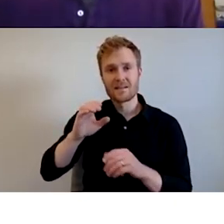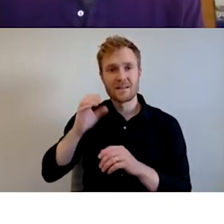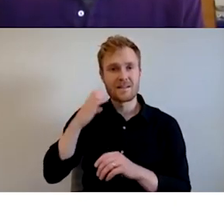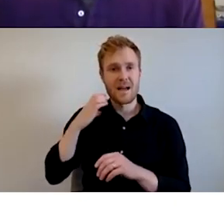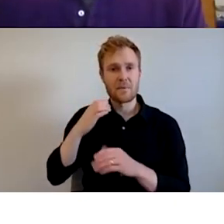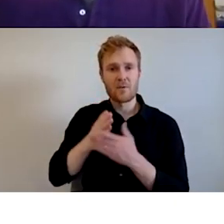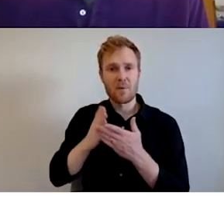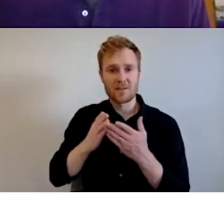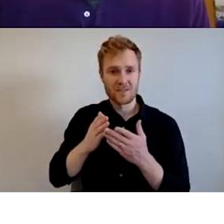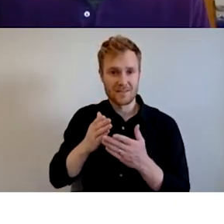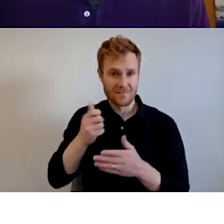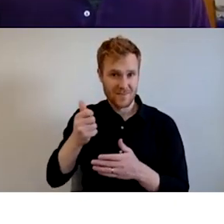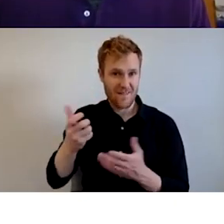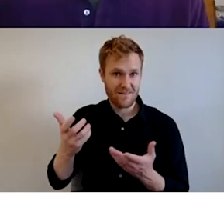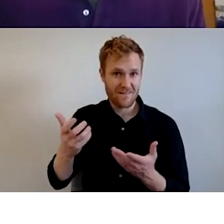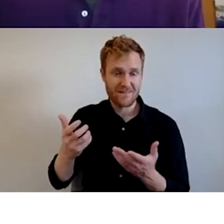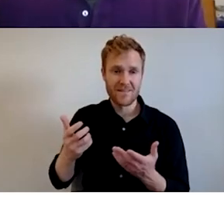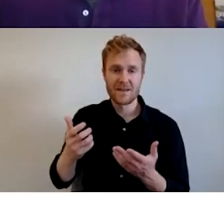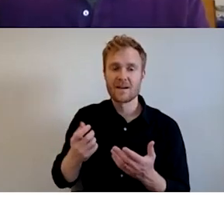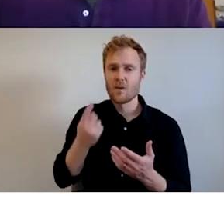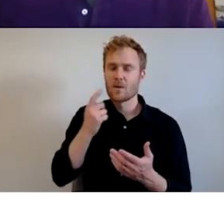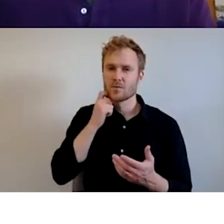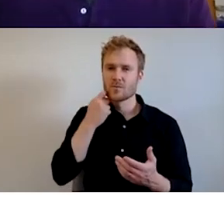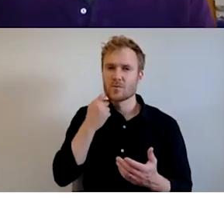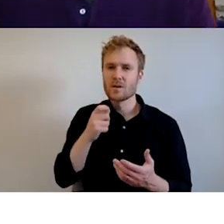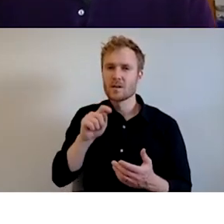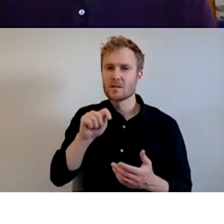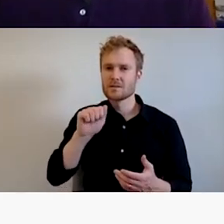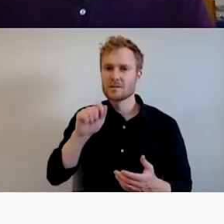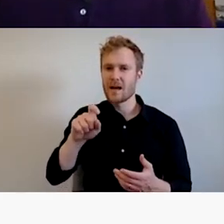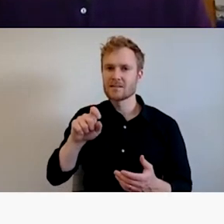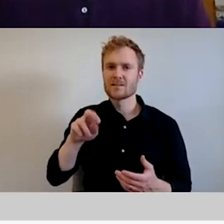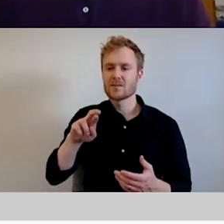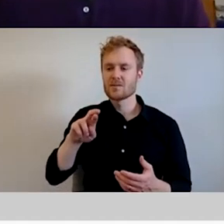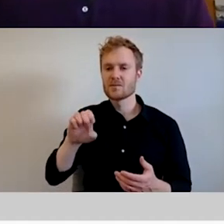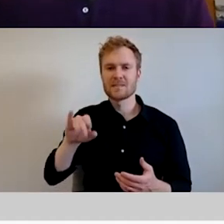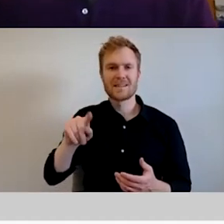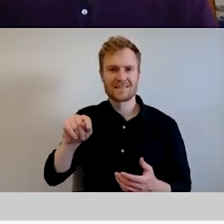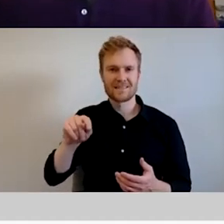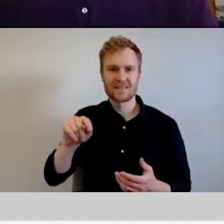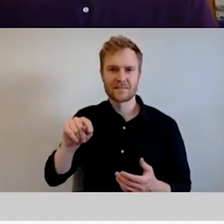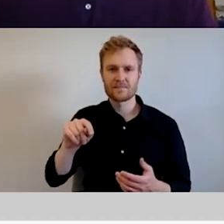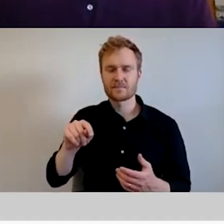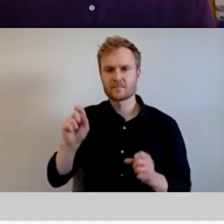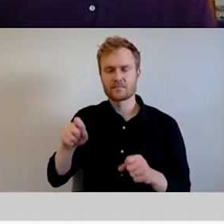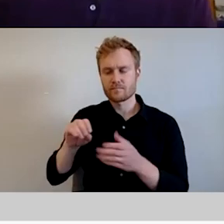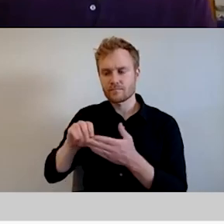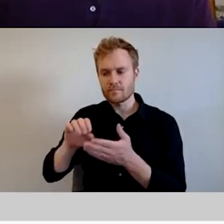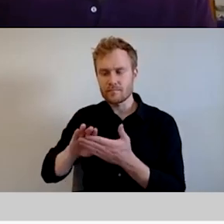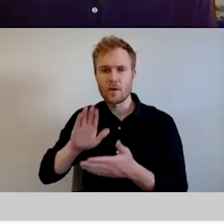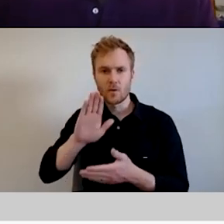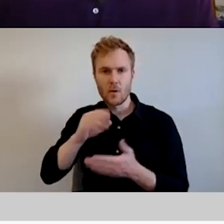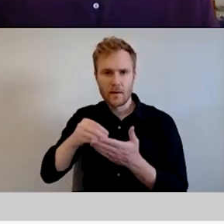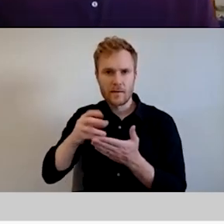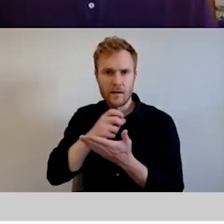balancing act. One is I think is really cool is a tax receipt that allows you to put in what your income is or the value of any of your